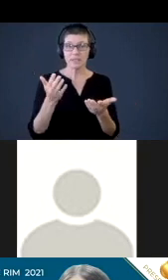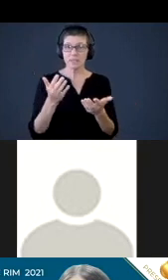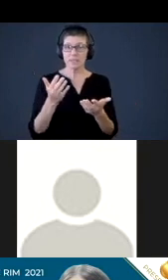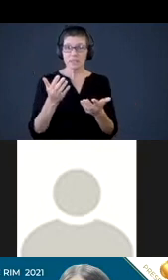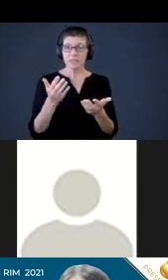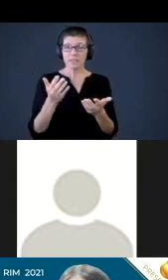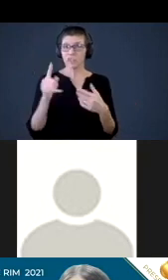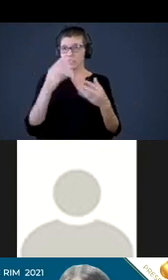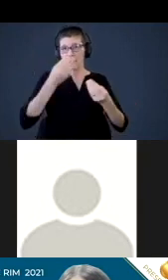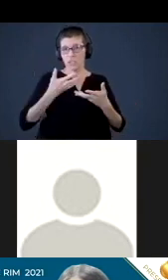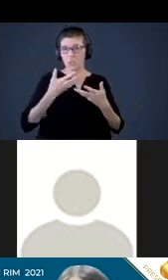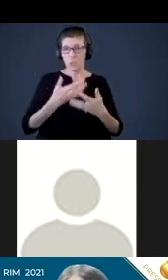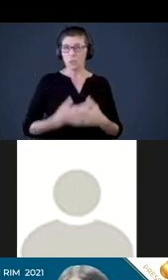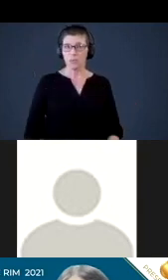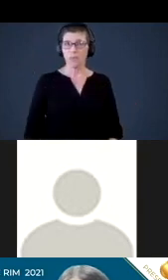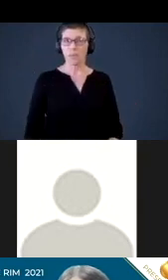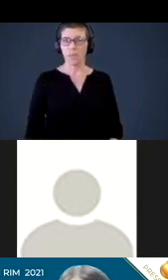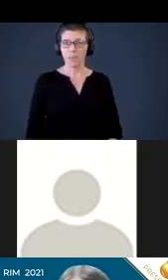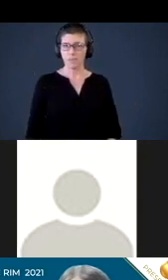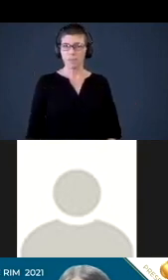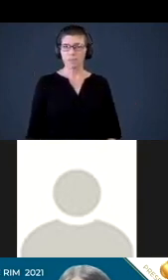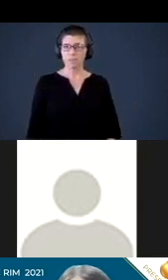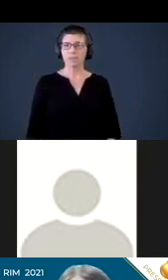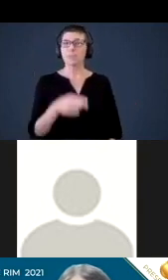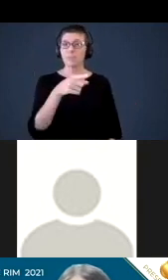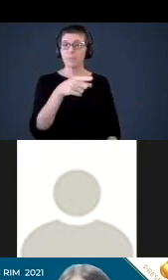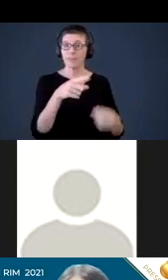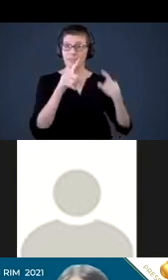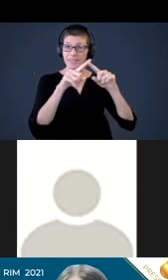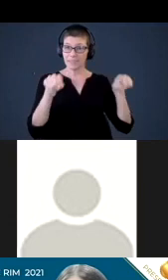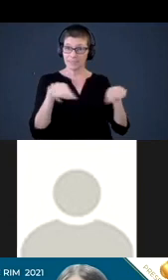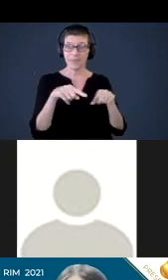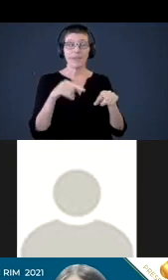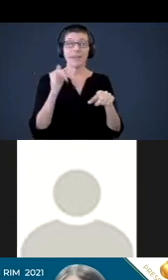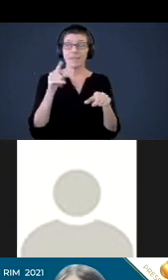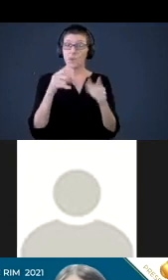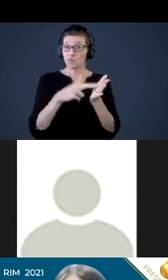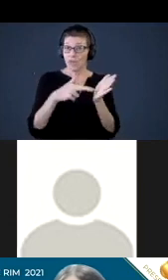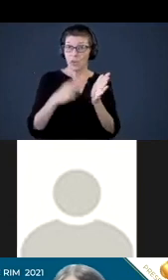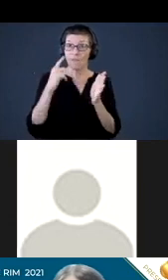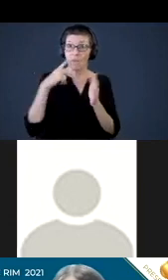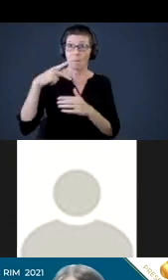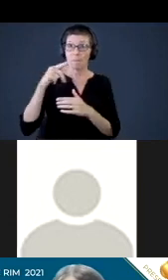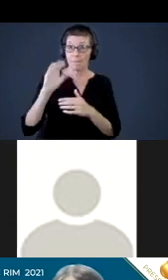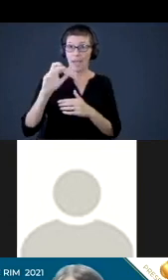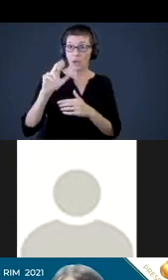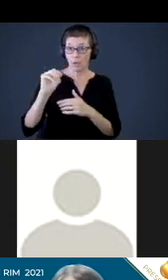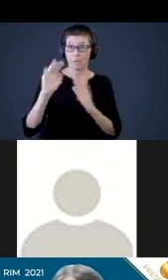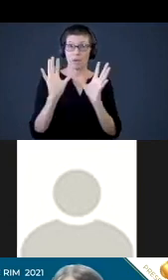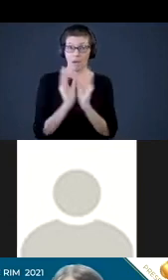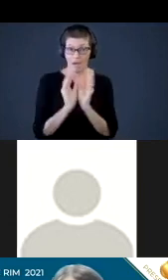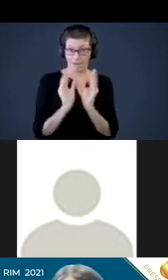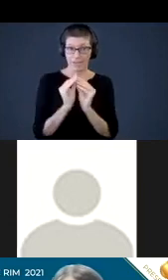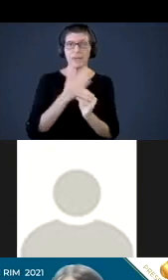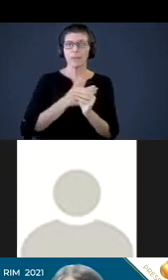Just let us know. So on this side, if you are registered for the PACRAM conference, please